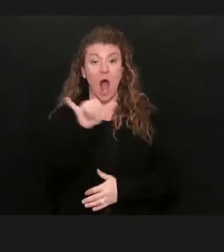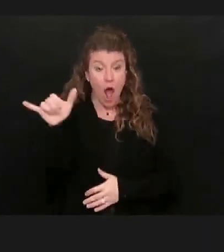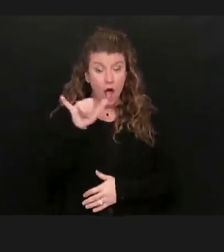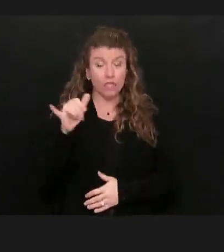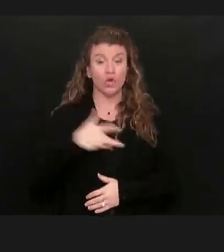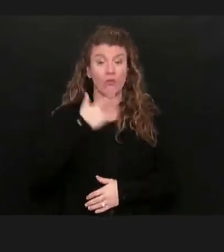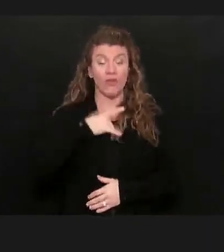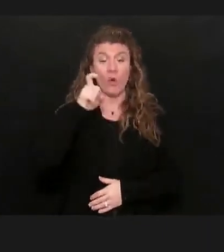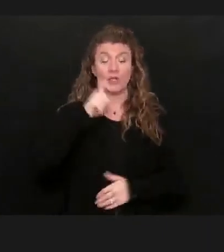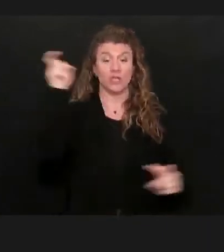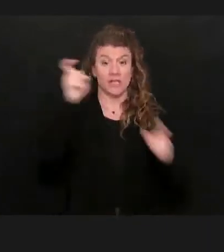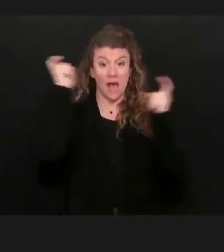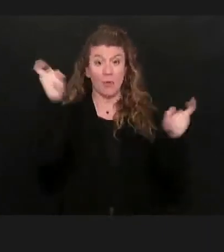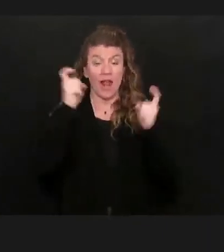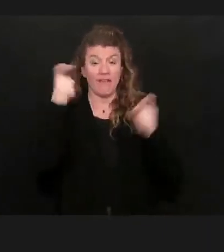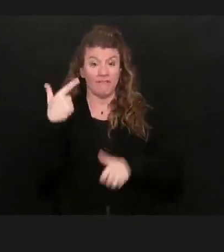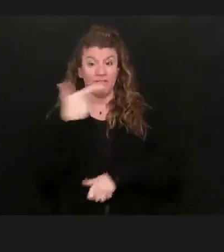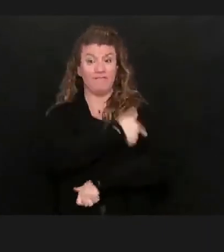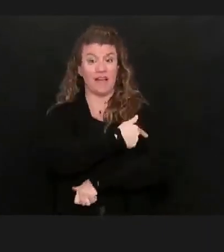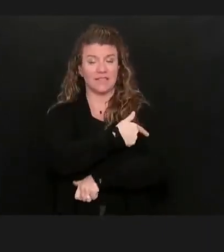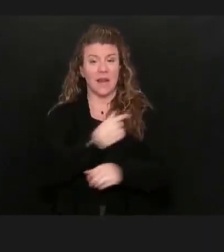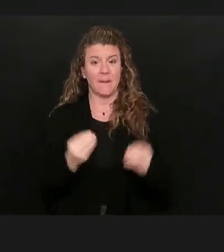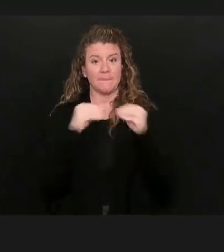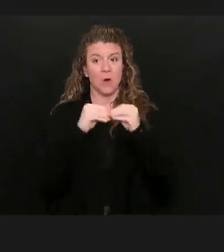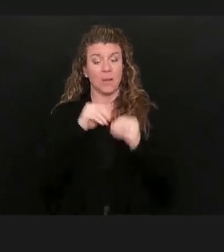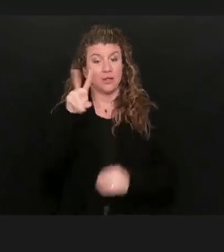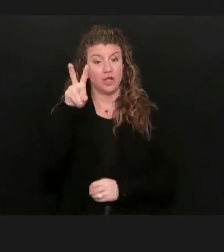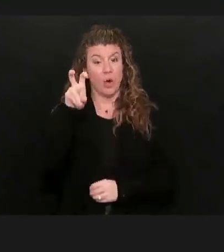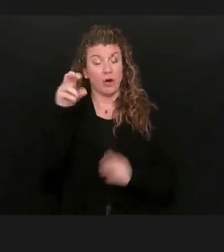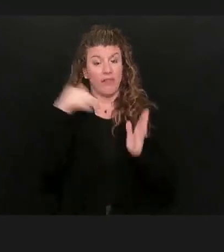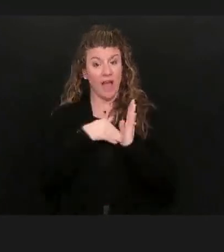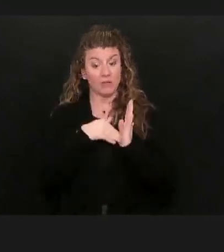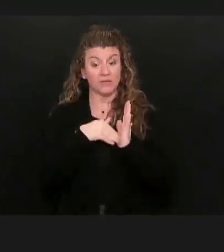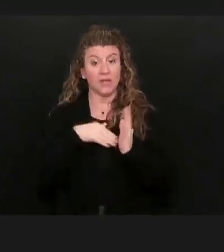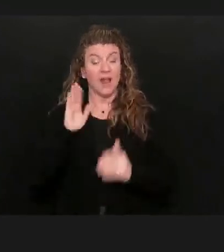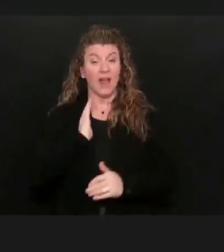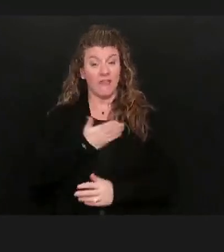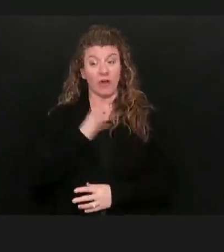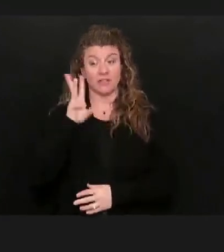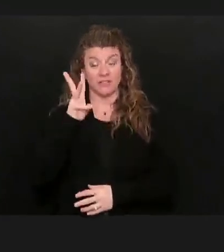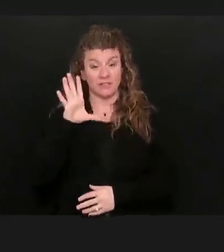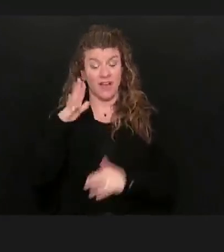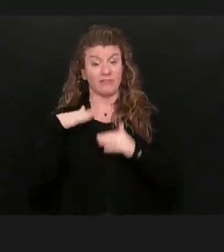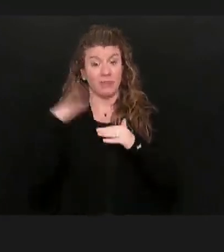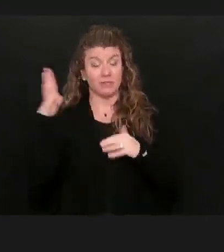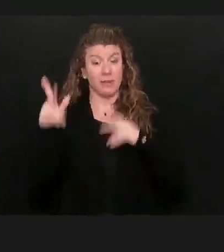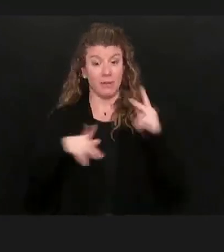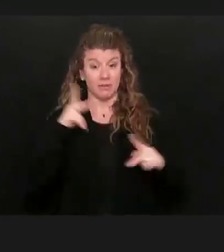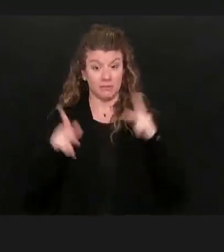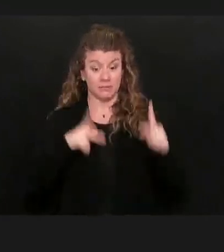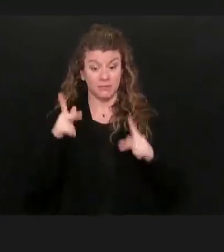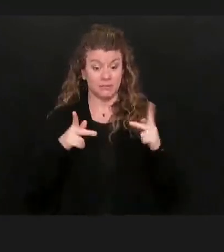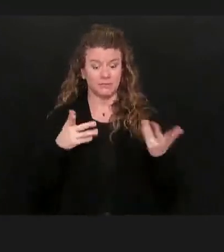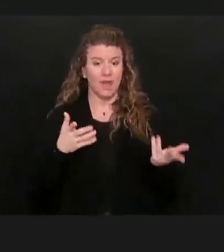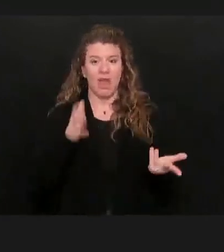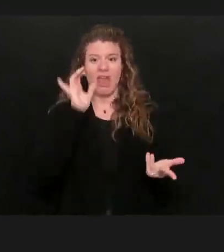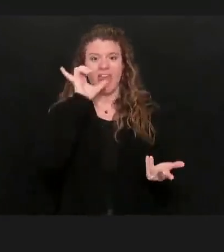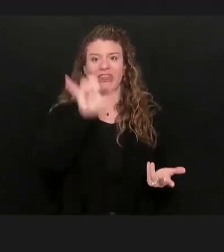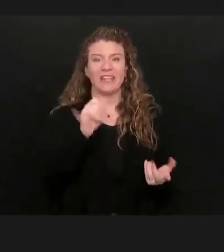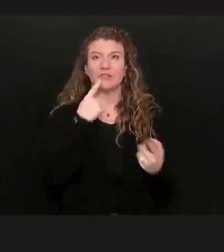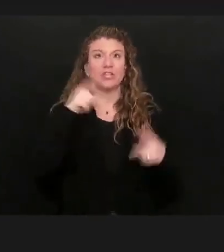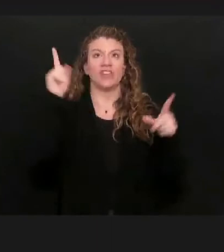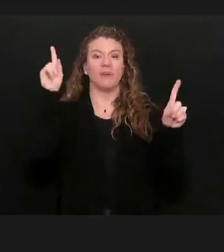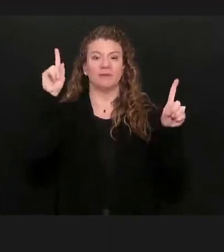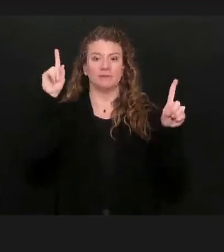should celebrate vaccinating more than 200,000 of our 65-plus citizens. That's a tremendous achievement.